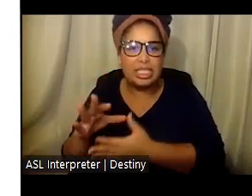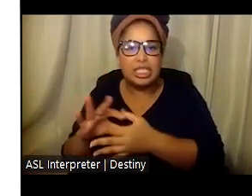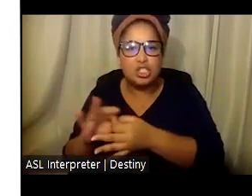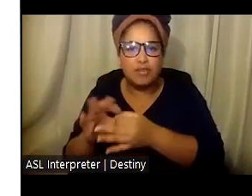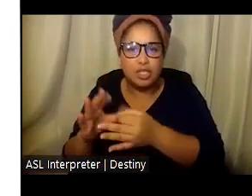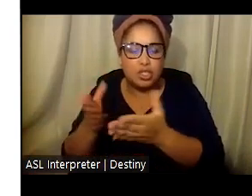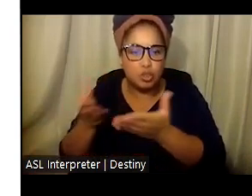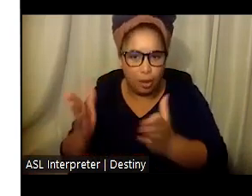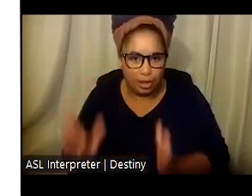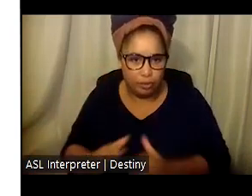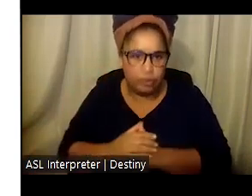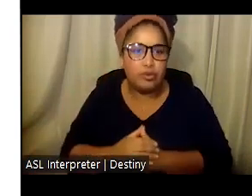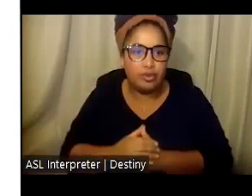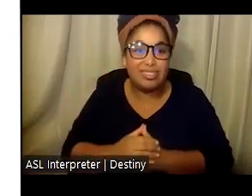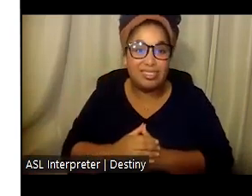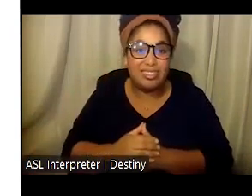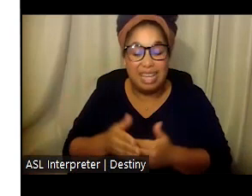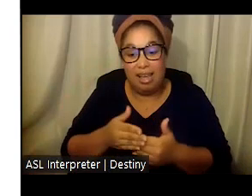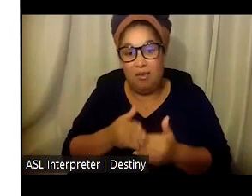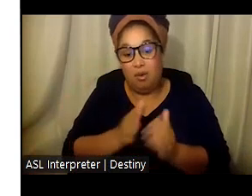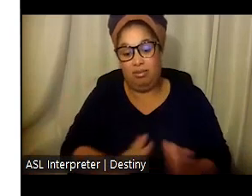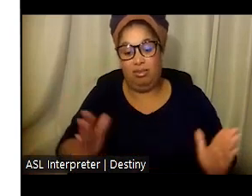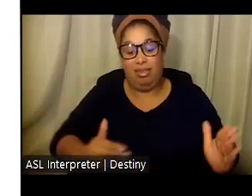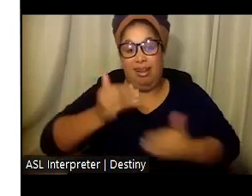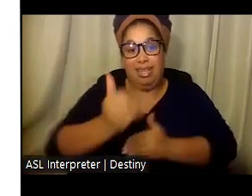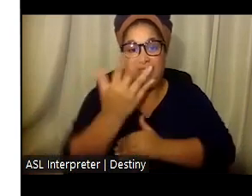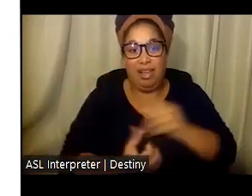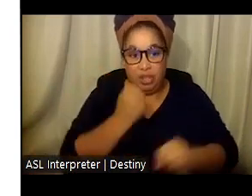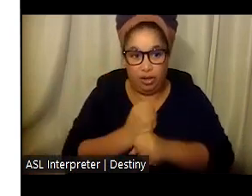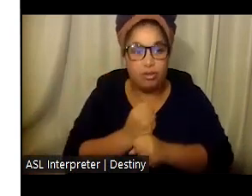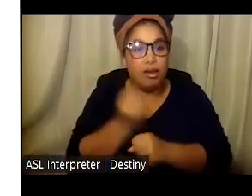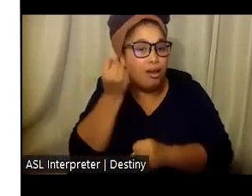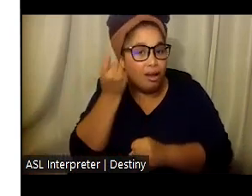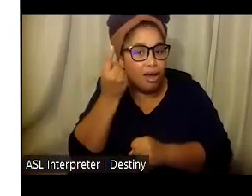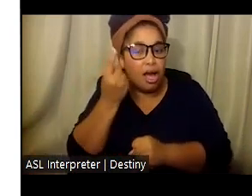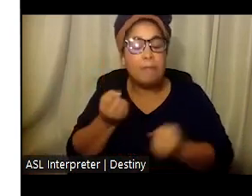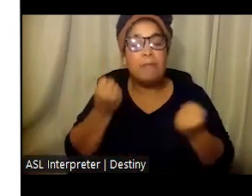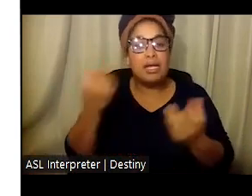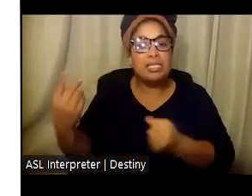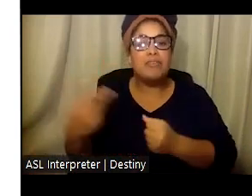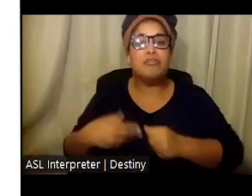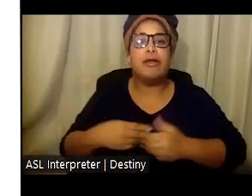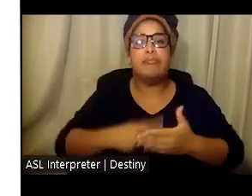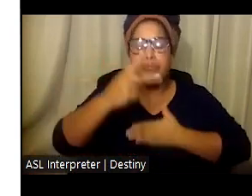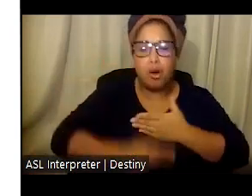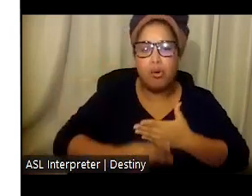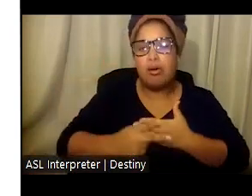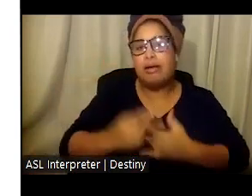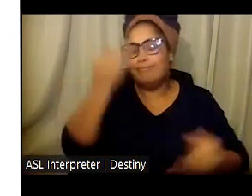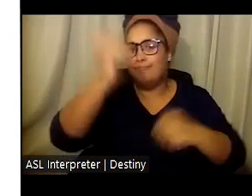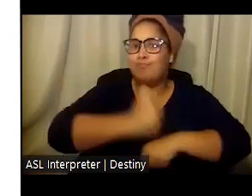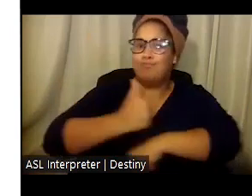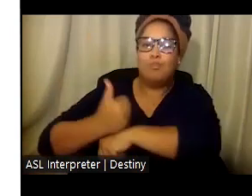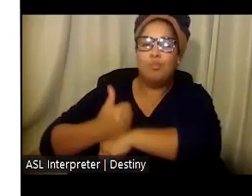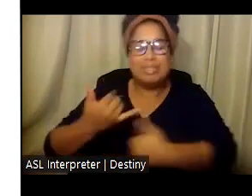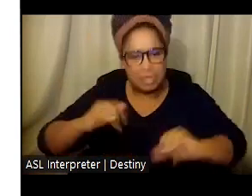While the workforce development initiatives are coming together for the next year, a short-term strategy is needed to stabilize the